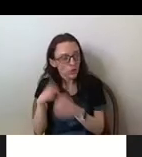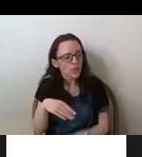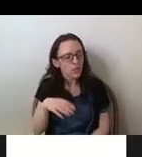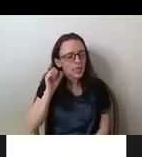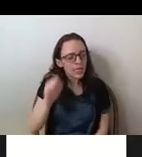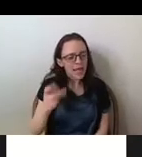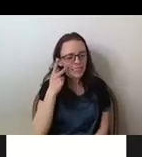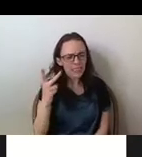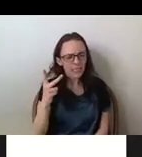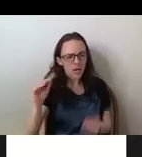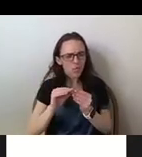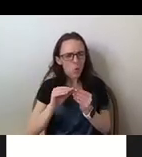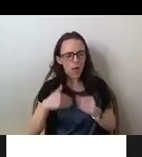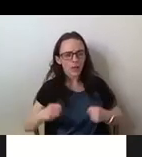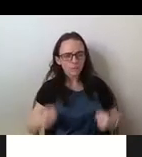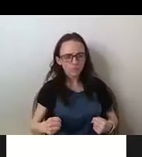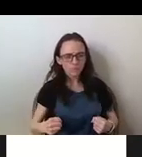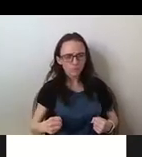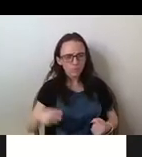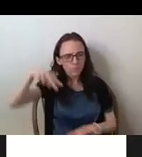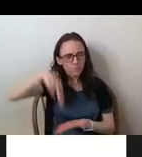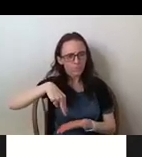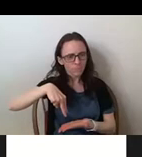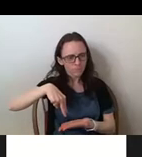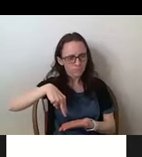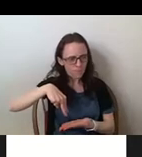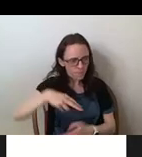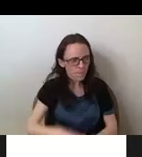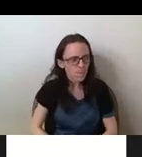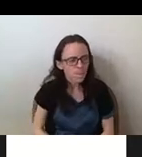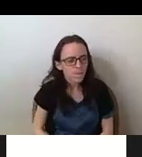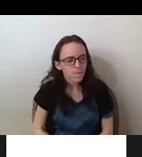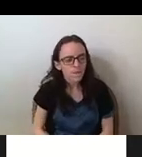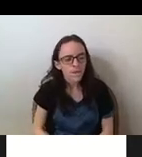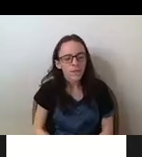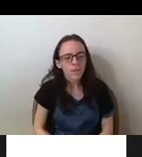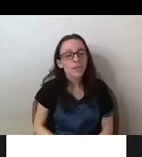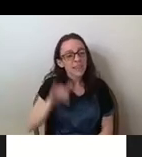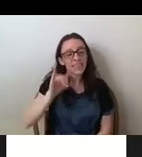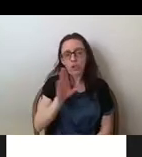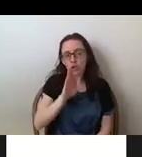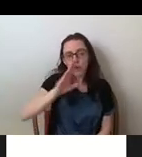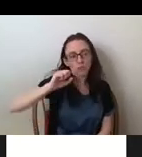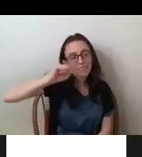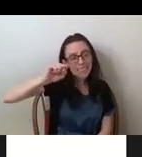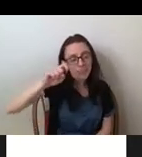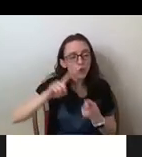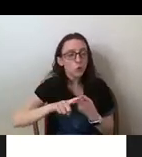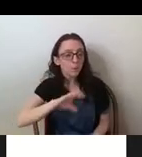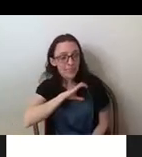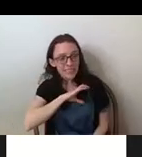you know, solid in her demeanor. So these two images represent direct resistance from police and armed forces of the state.